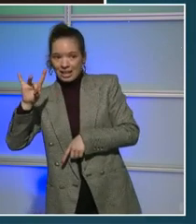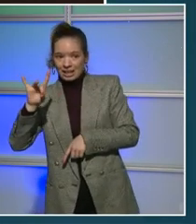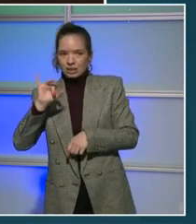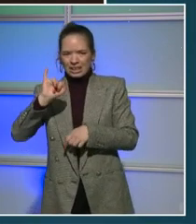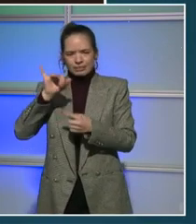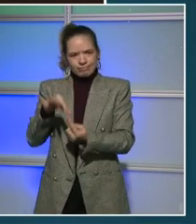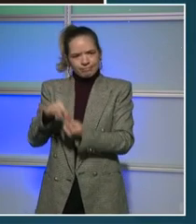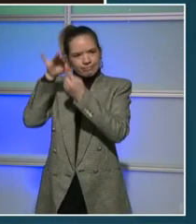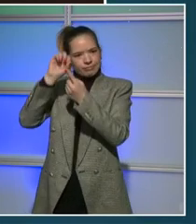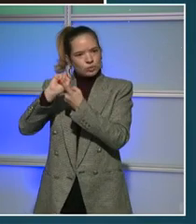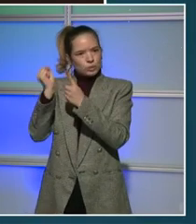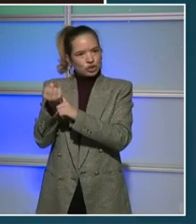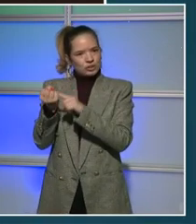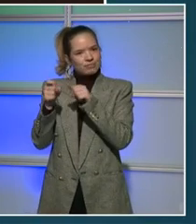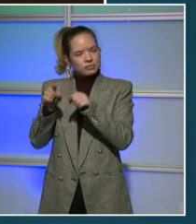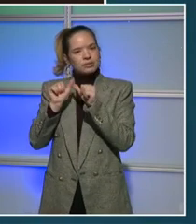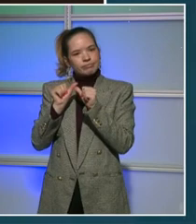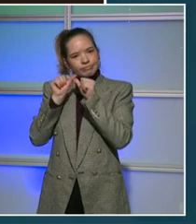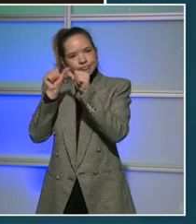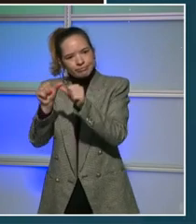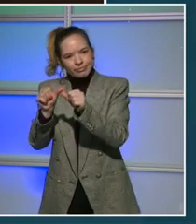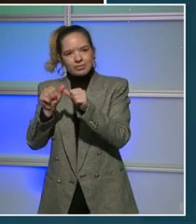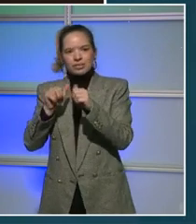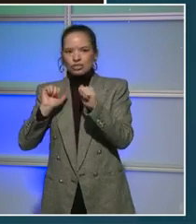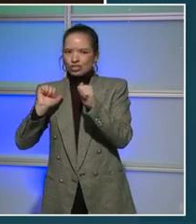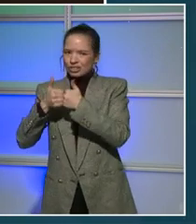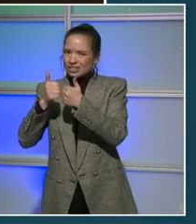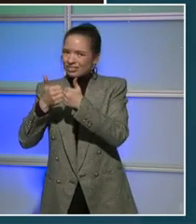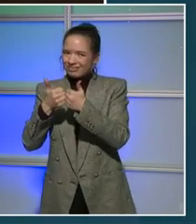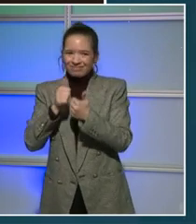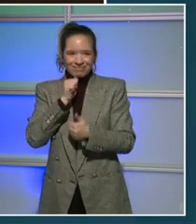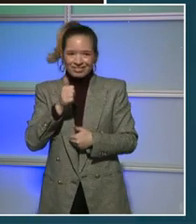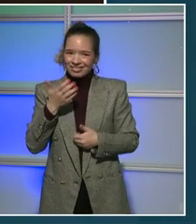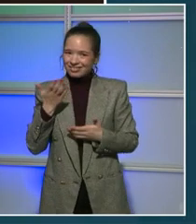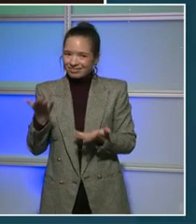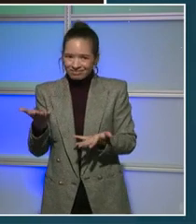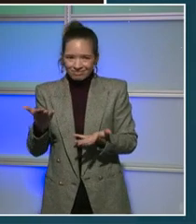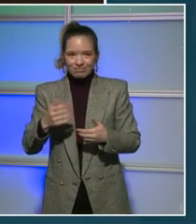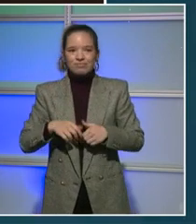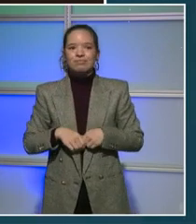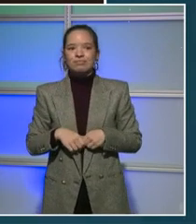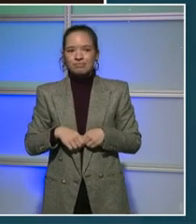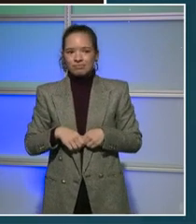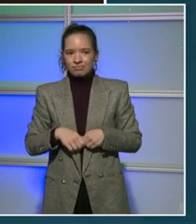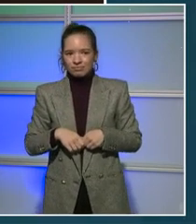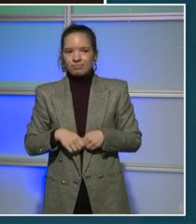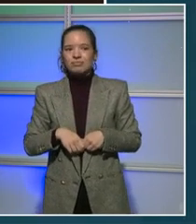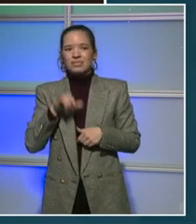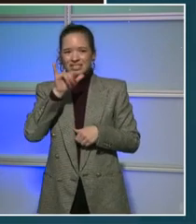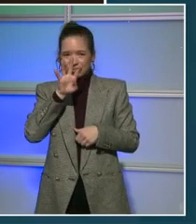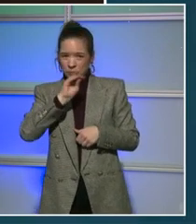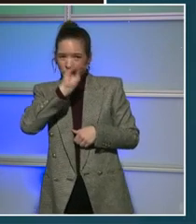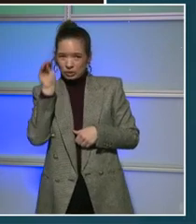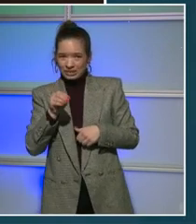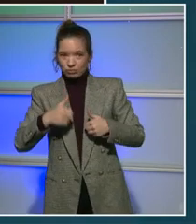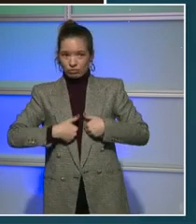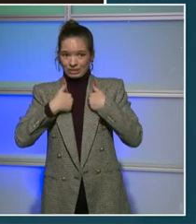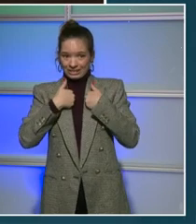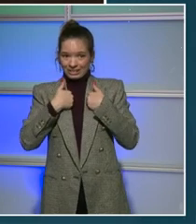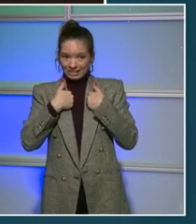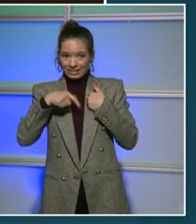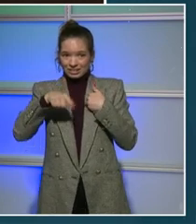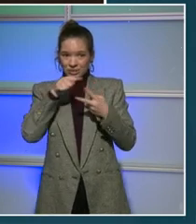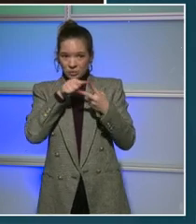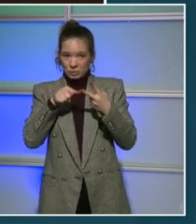persistent challenges not witnessed in other areas of the city. Forty percent of the residents in these two areas rely upon the